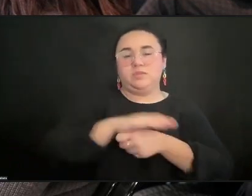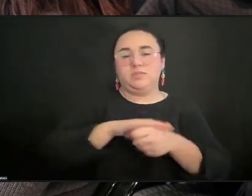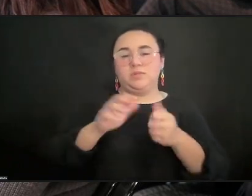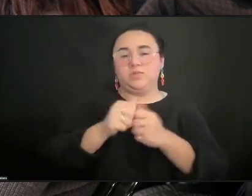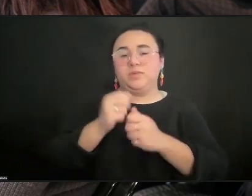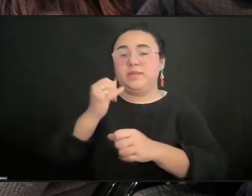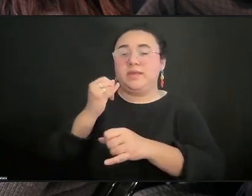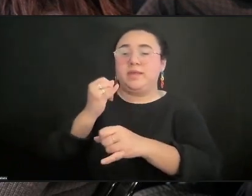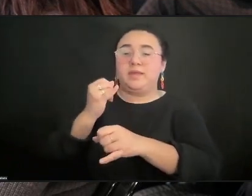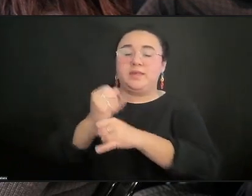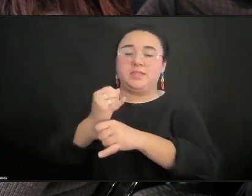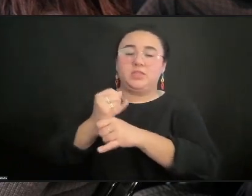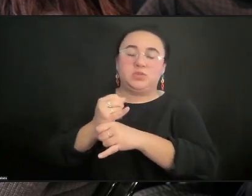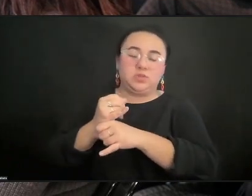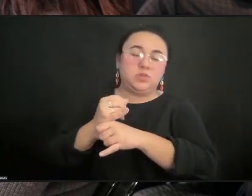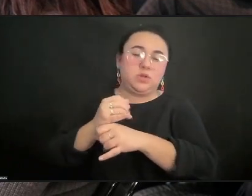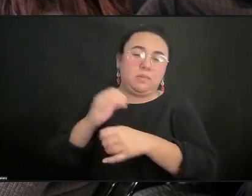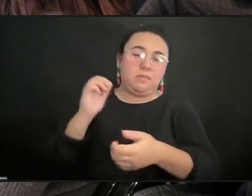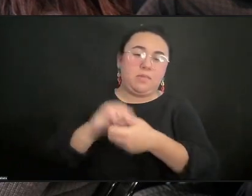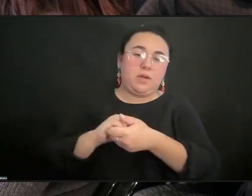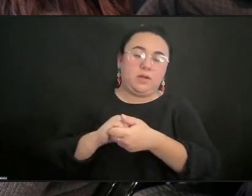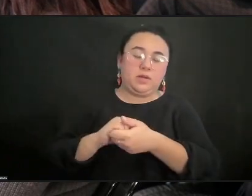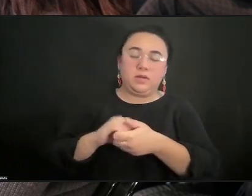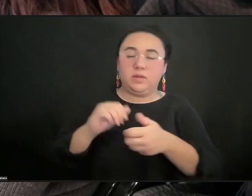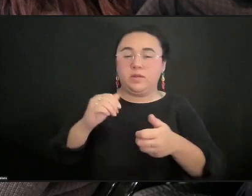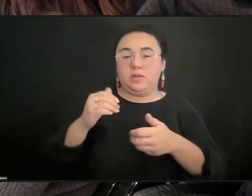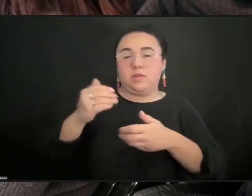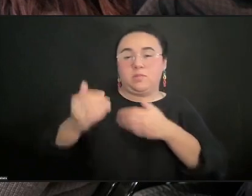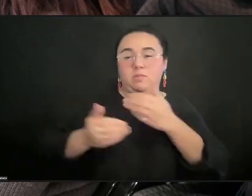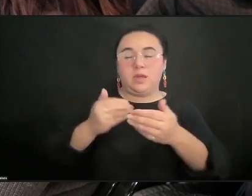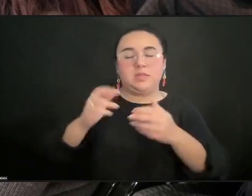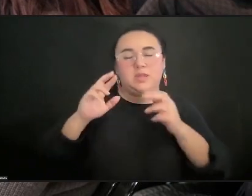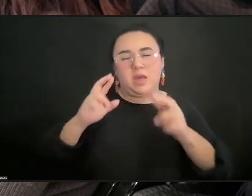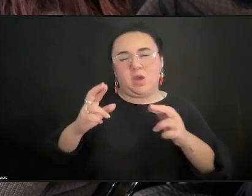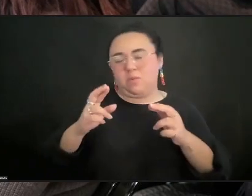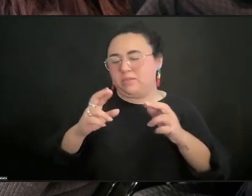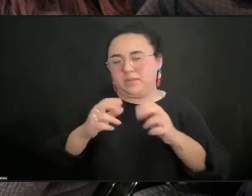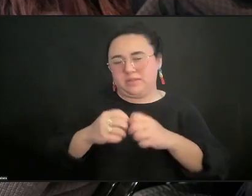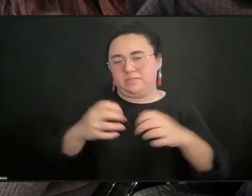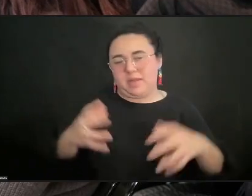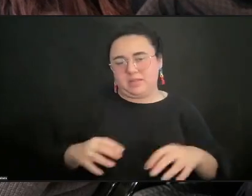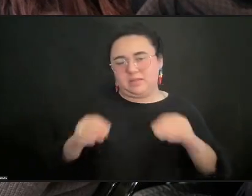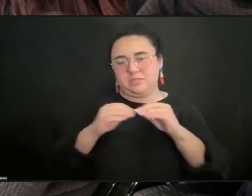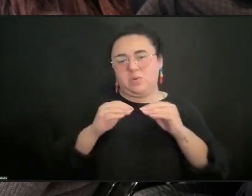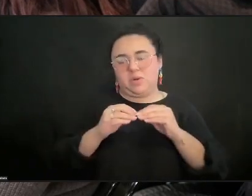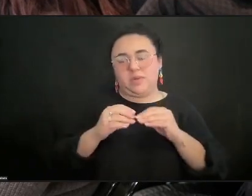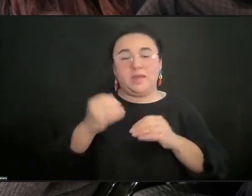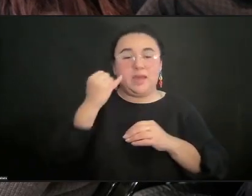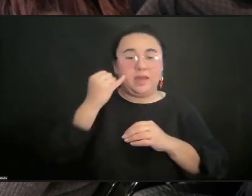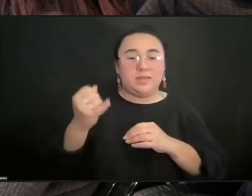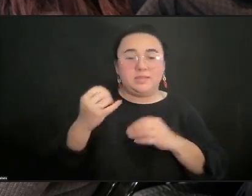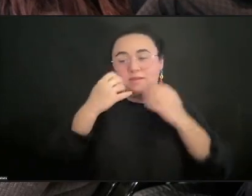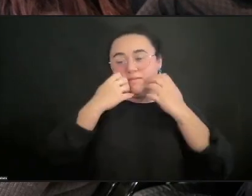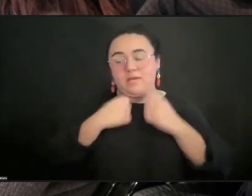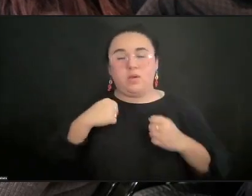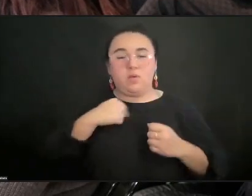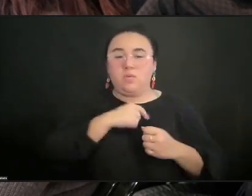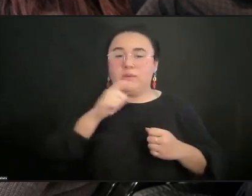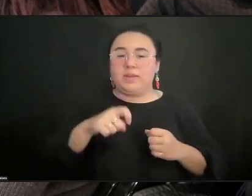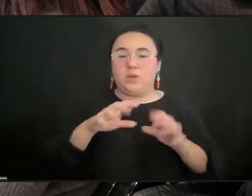I hope and I see expanding a little bit. I think the whole idea and the value of we have to have a world premiere,